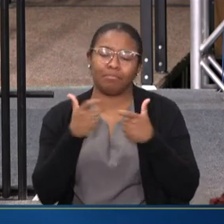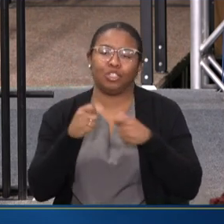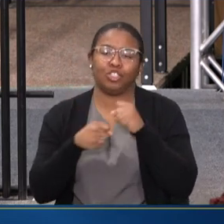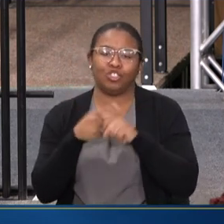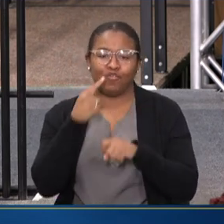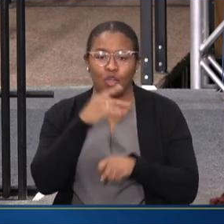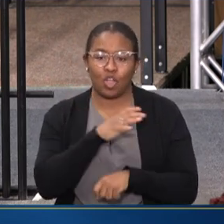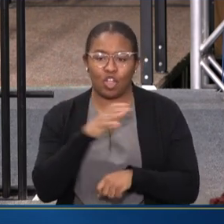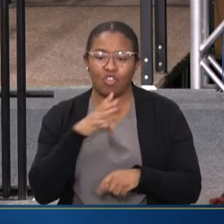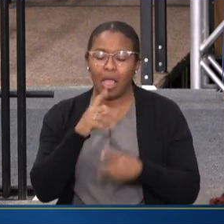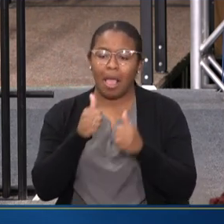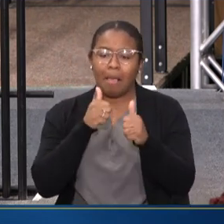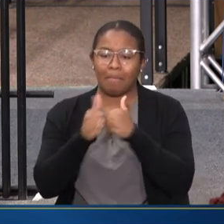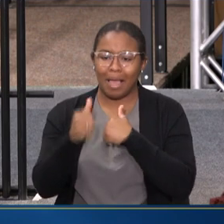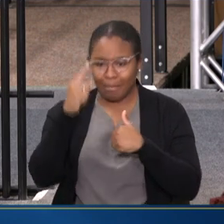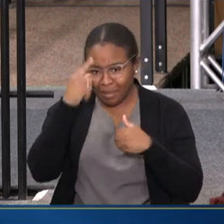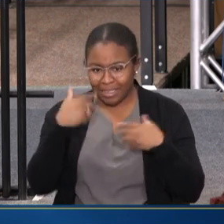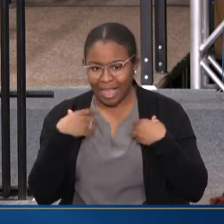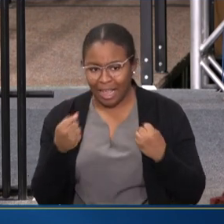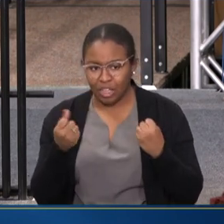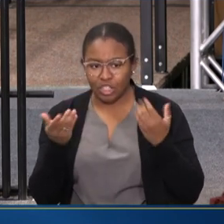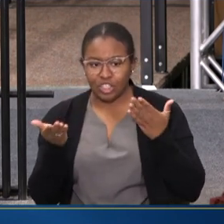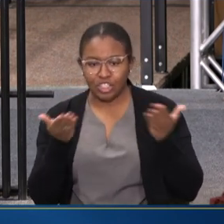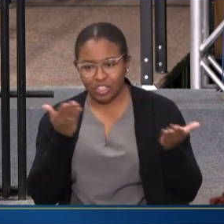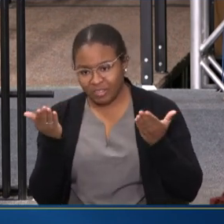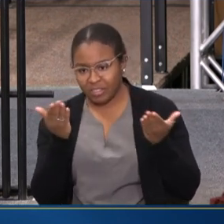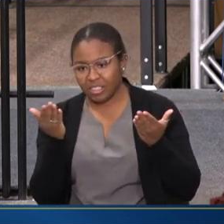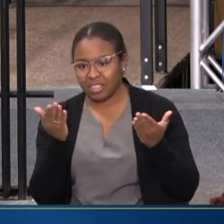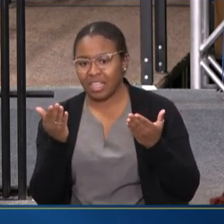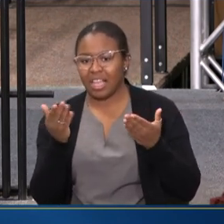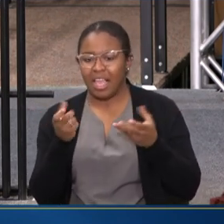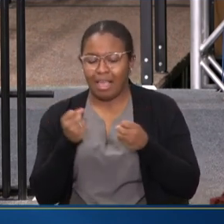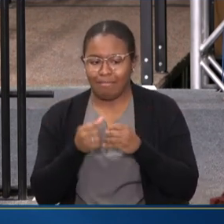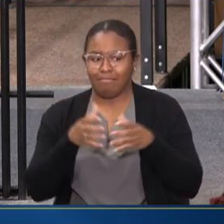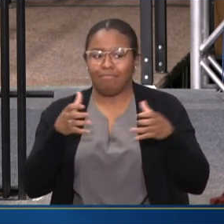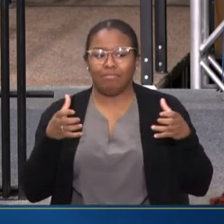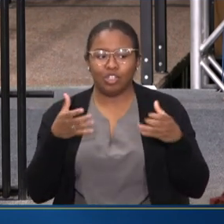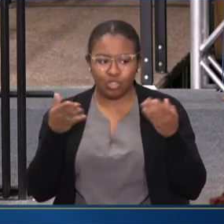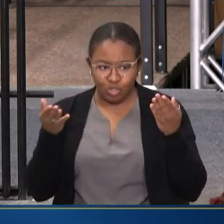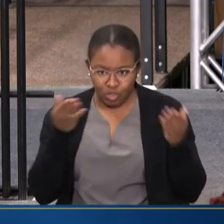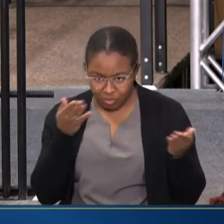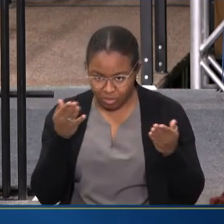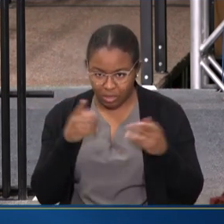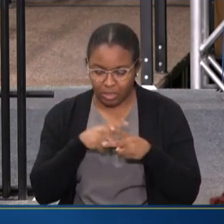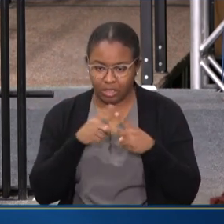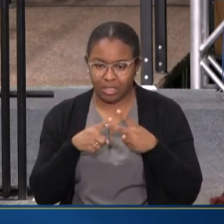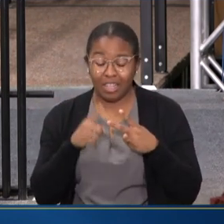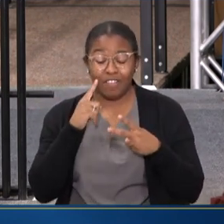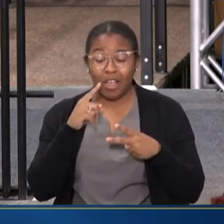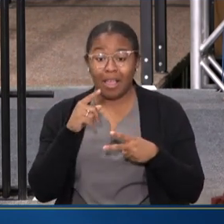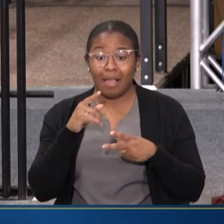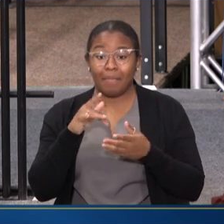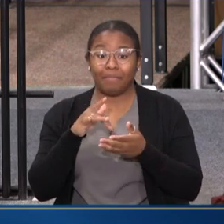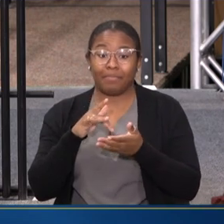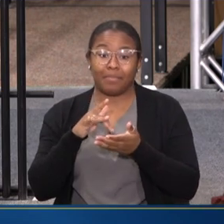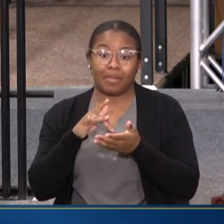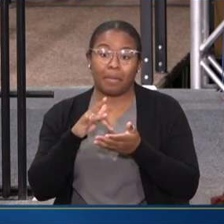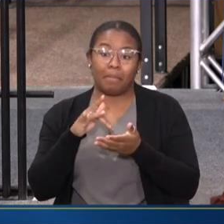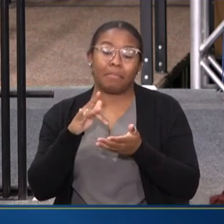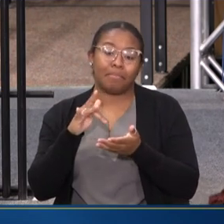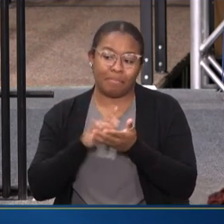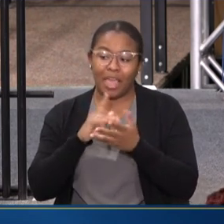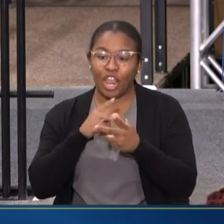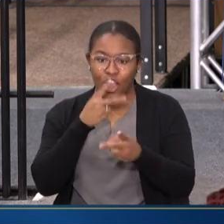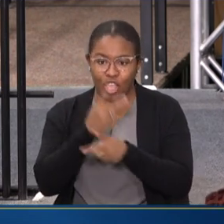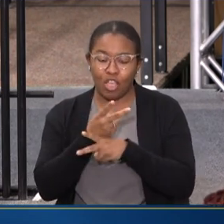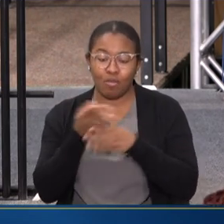TO PASS MENTAL HEALTH SERVICES AND EXPAND SERVICES. AND IN THE MEDICARE PROGRAM, WHICH